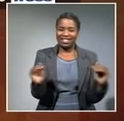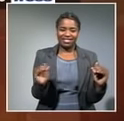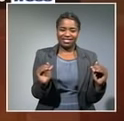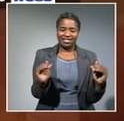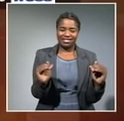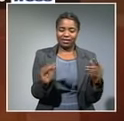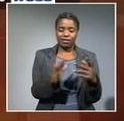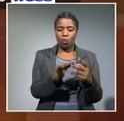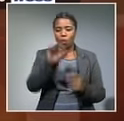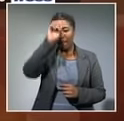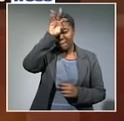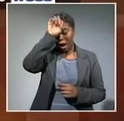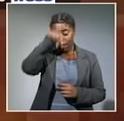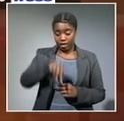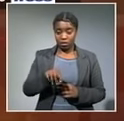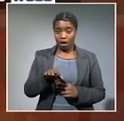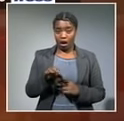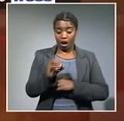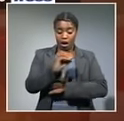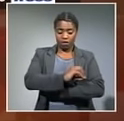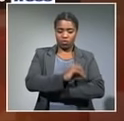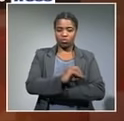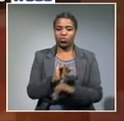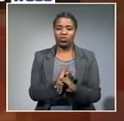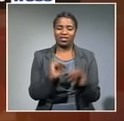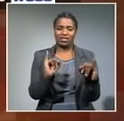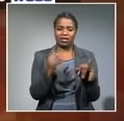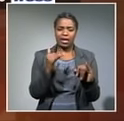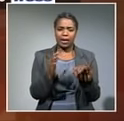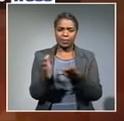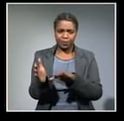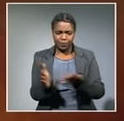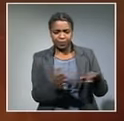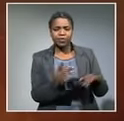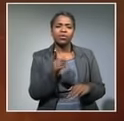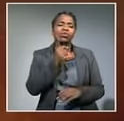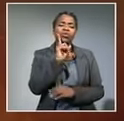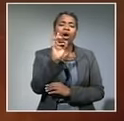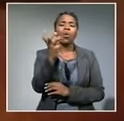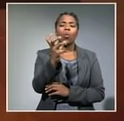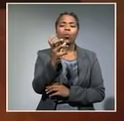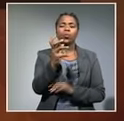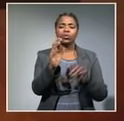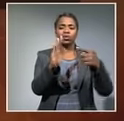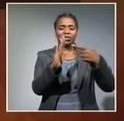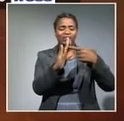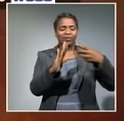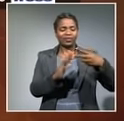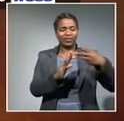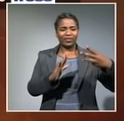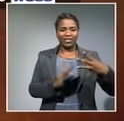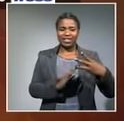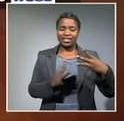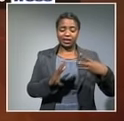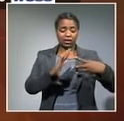were a big drag this afternoon on the oil share let's turn our our attention to commodity shares we'll take a look very quickly to see what that says